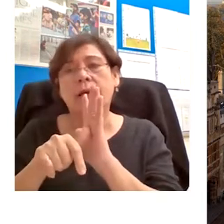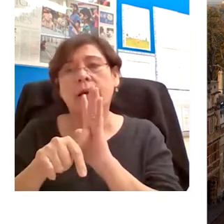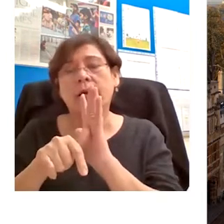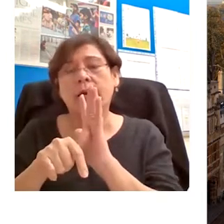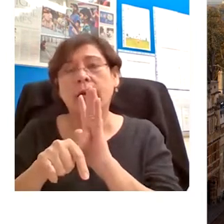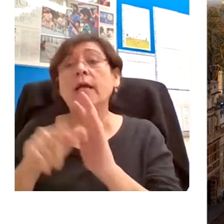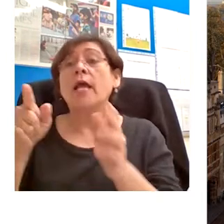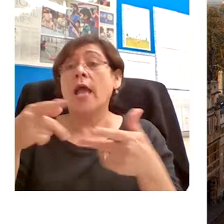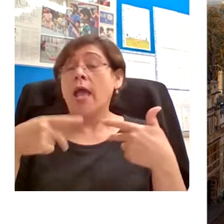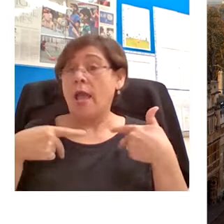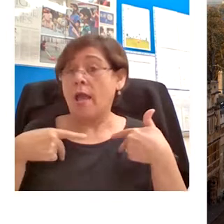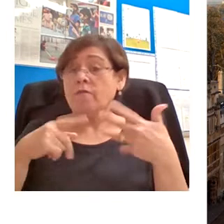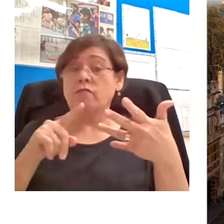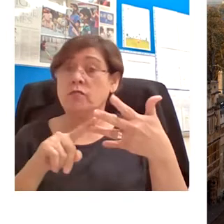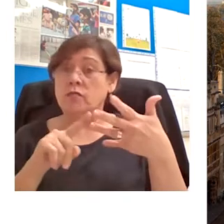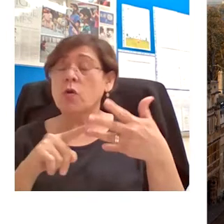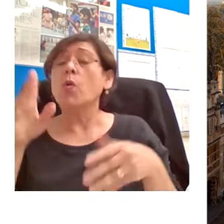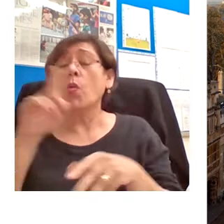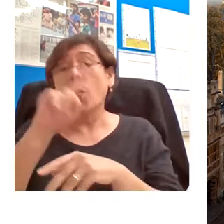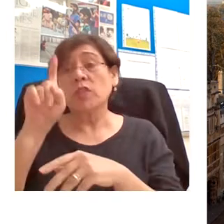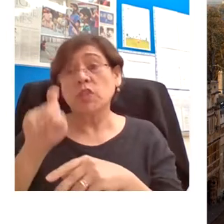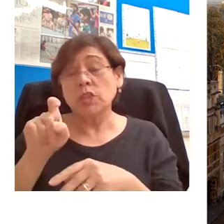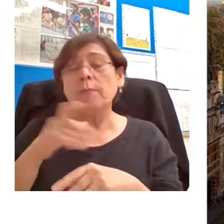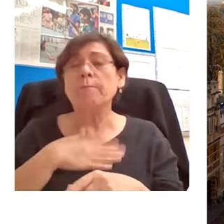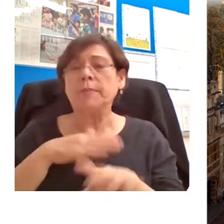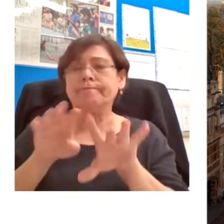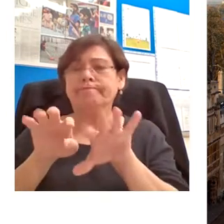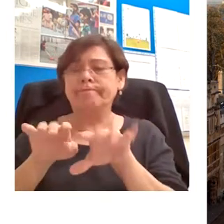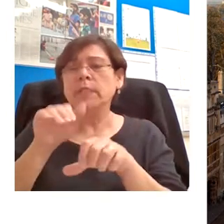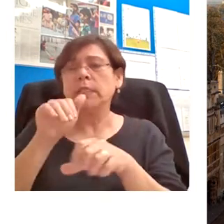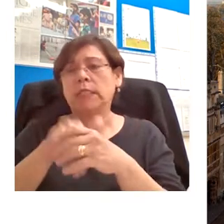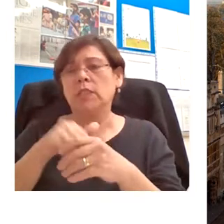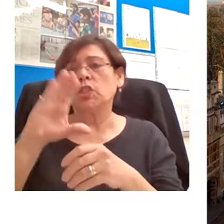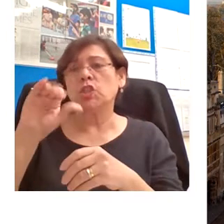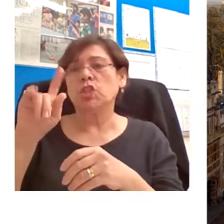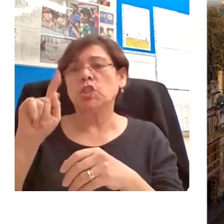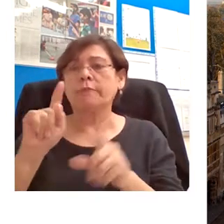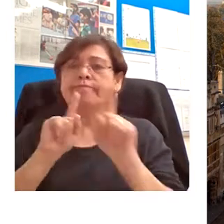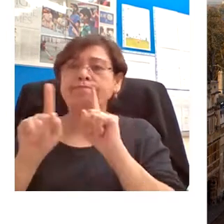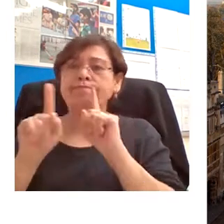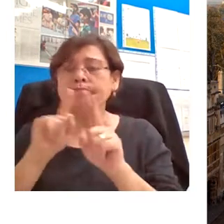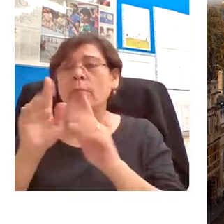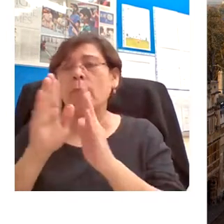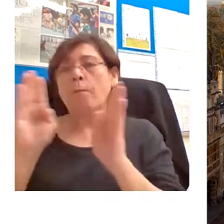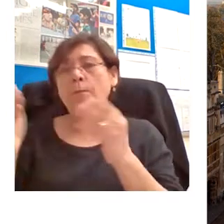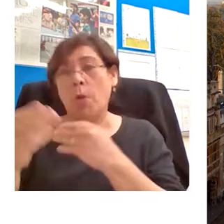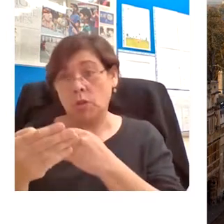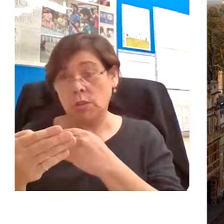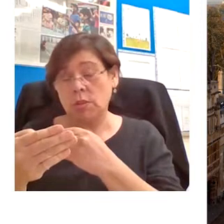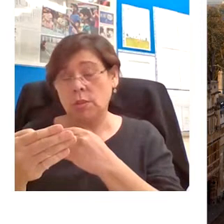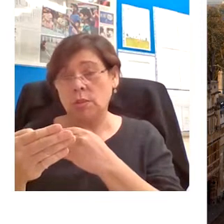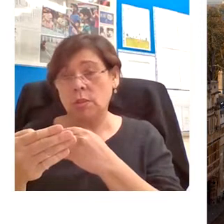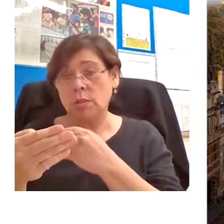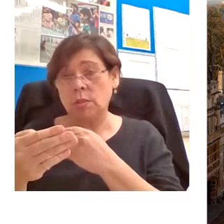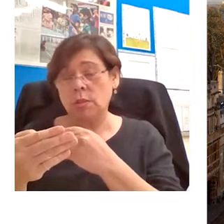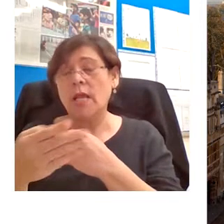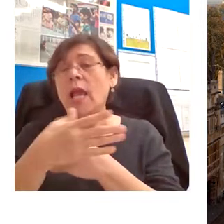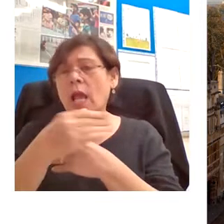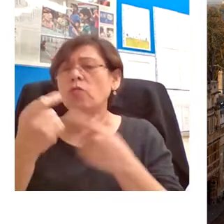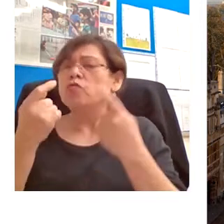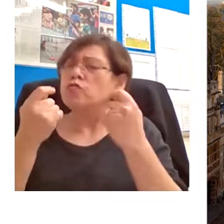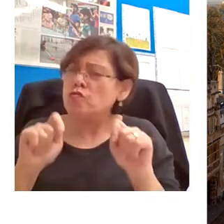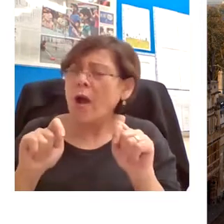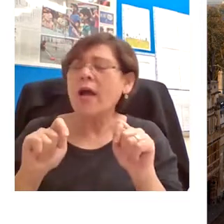speaker, you can type these into the chat box as the lecture is proceeding, and we will try as far as possible to